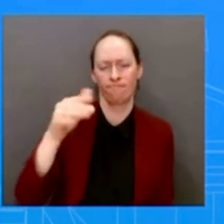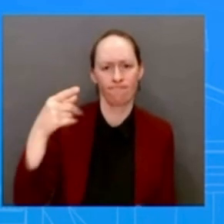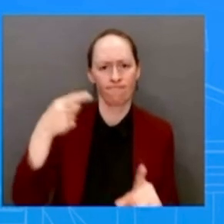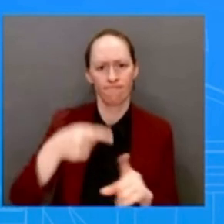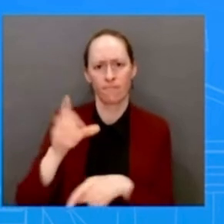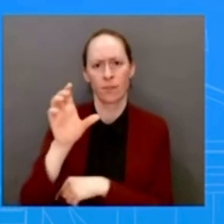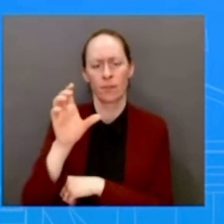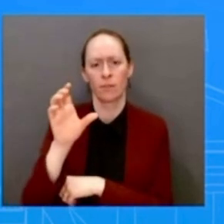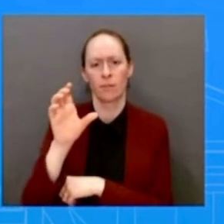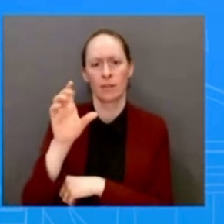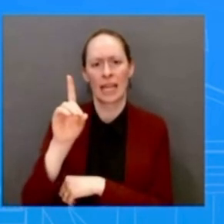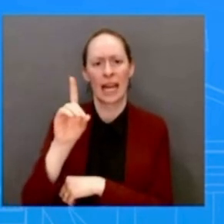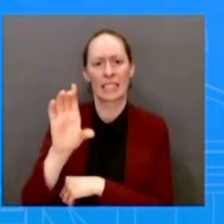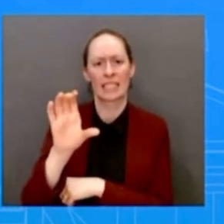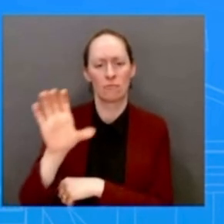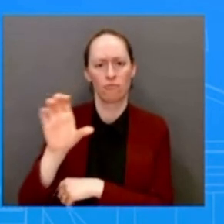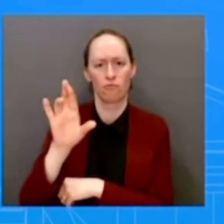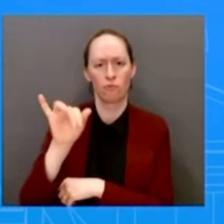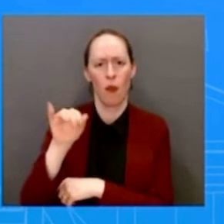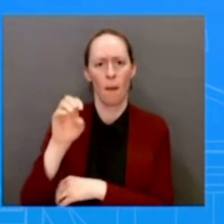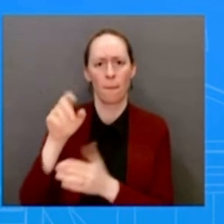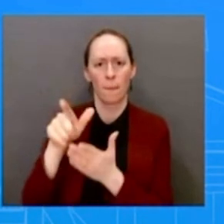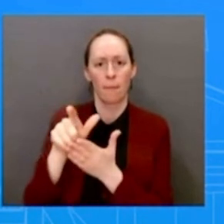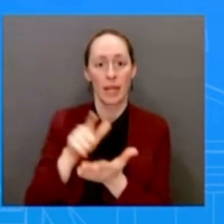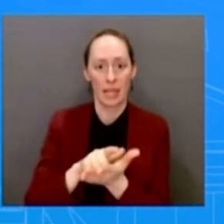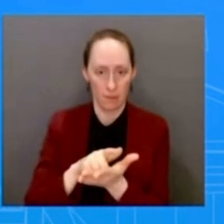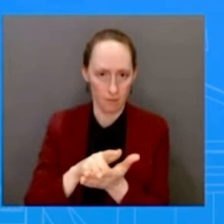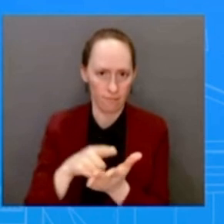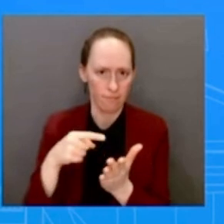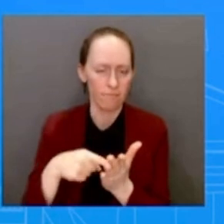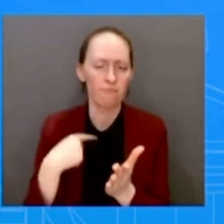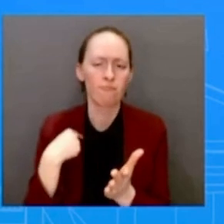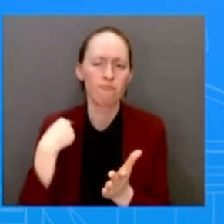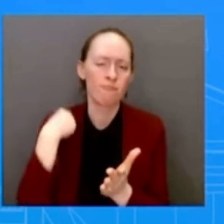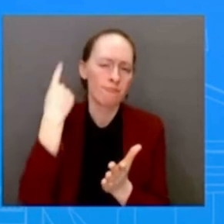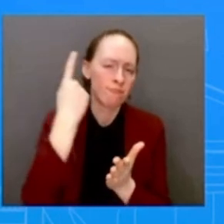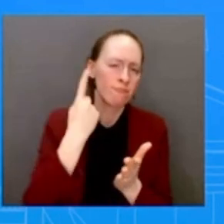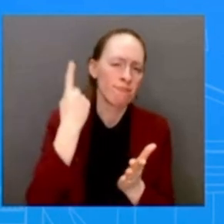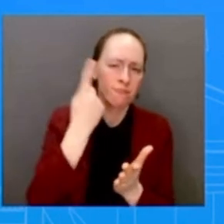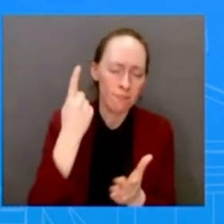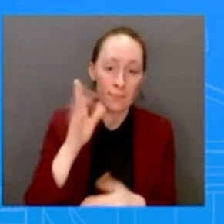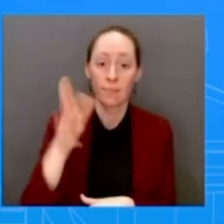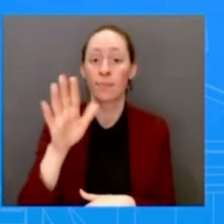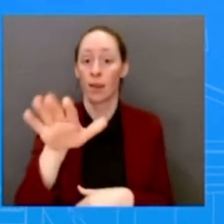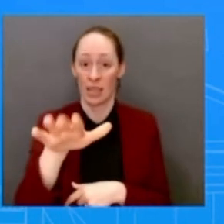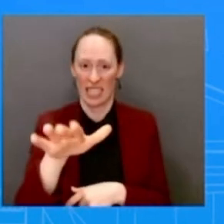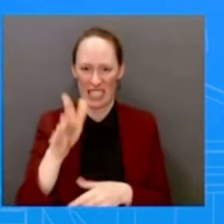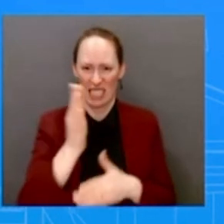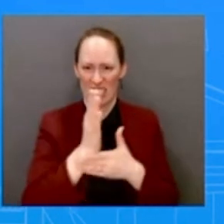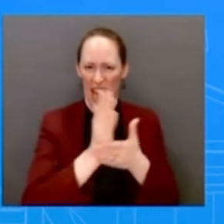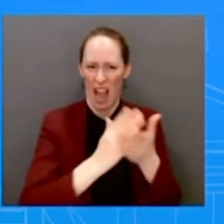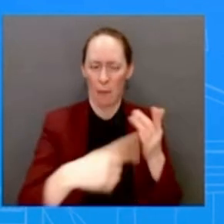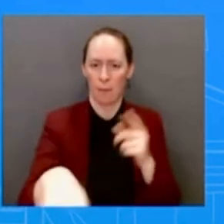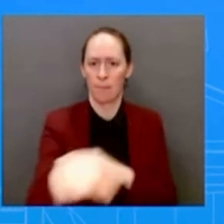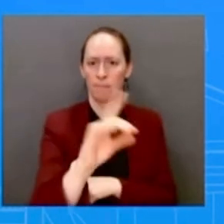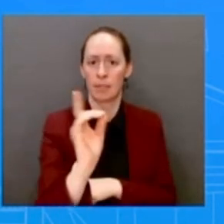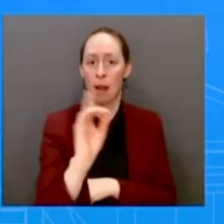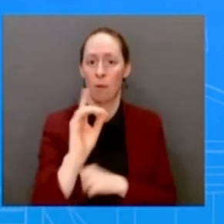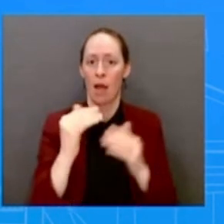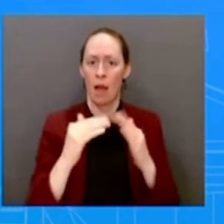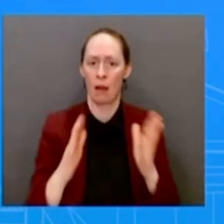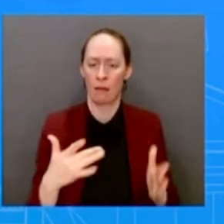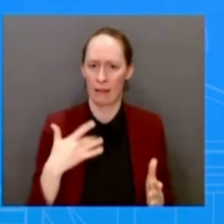feel like they got thrown under the bus a little bit by the President's decision not to step in on the